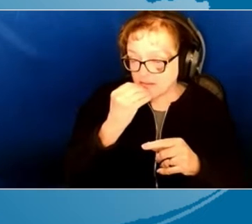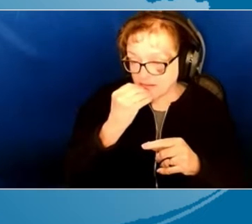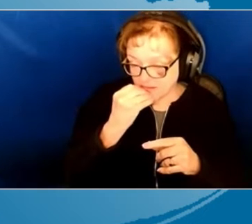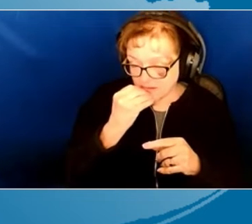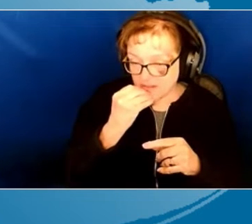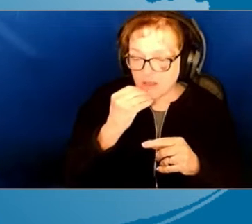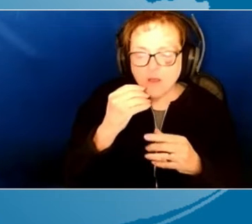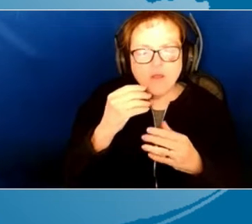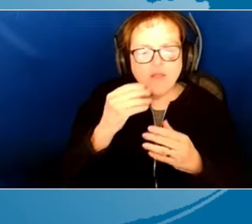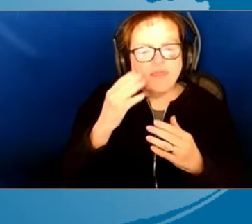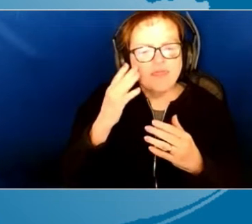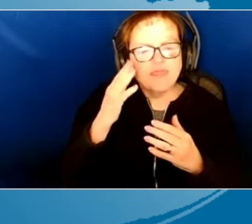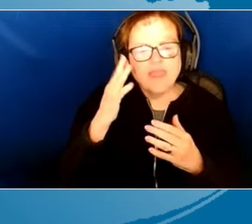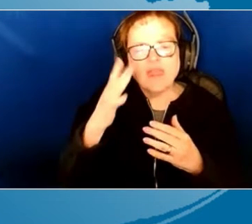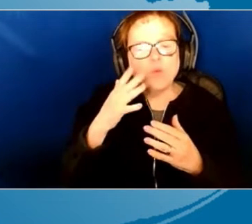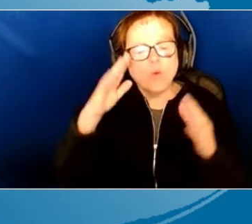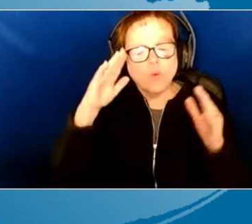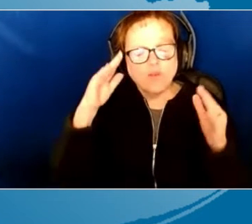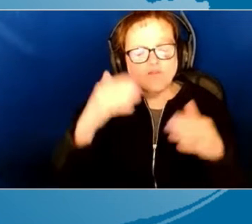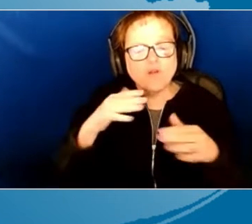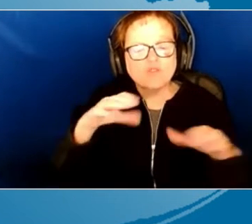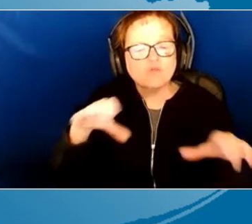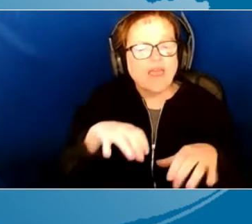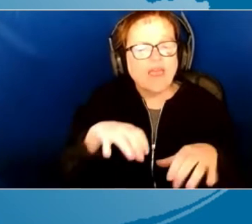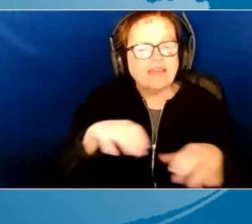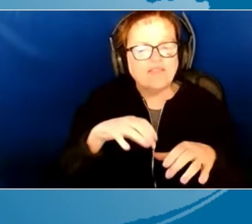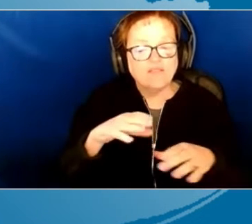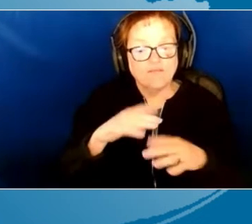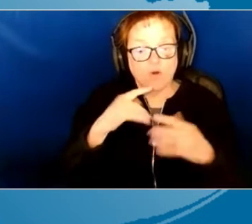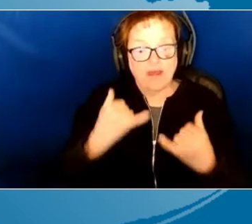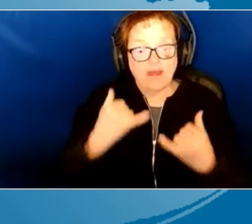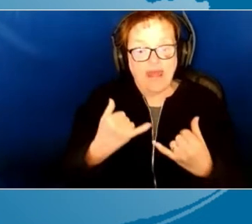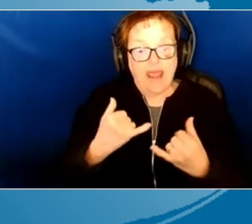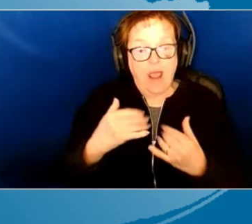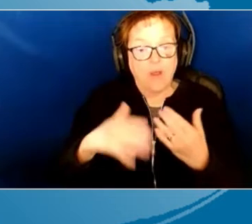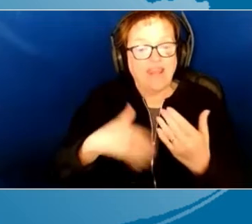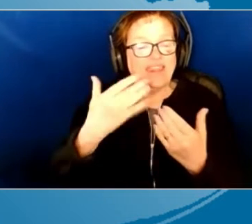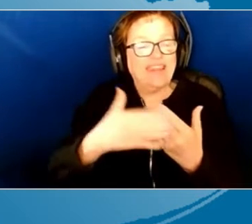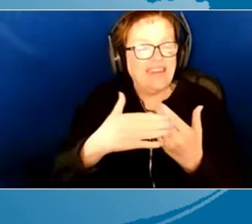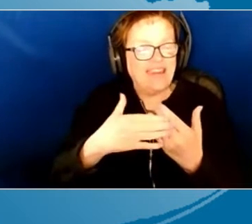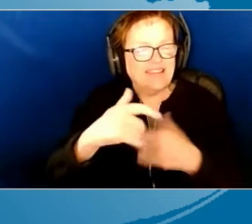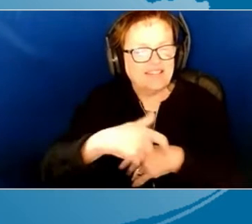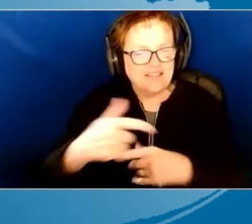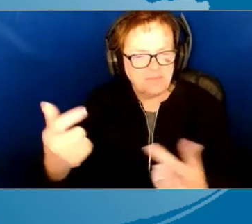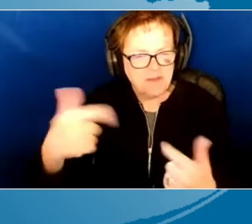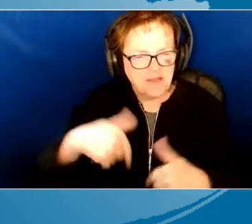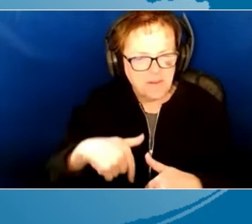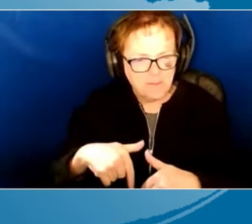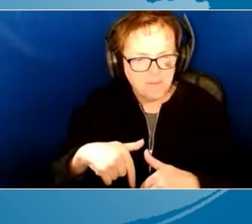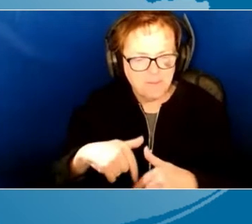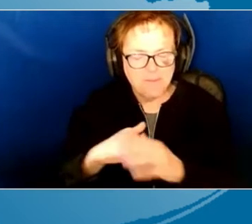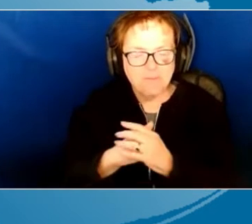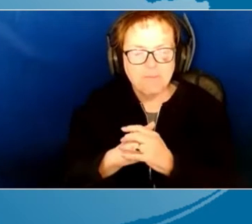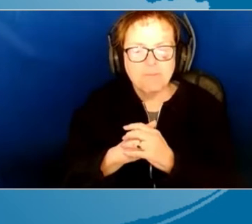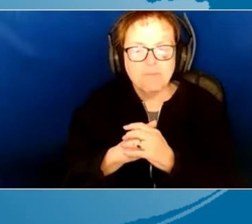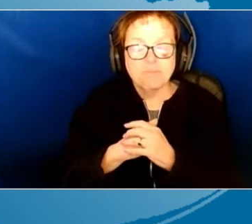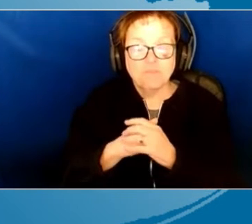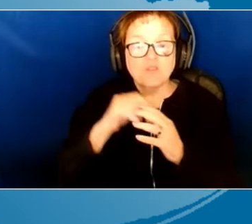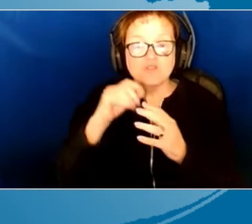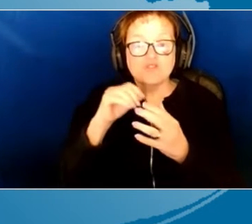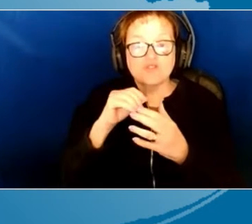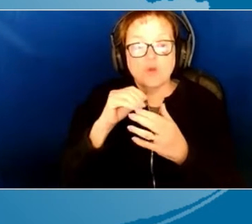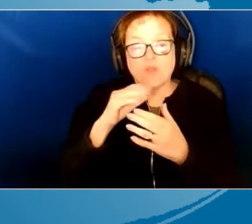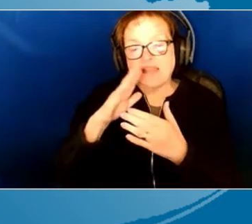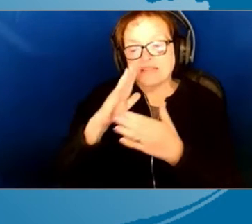focusing on with your child? What activity between now and the next time I come back? So that's a between